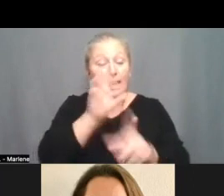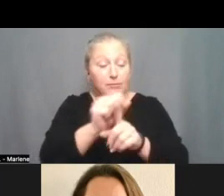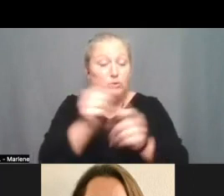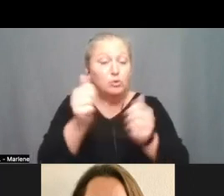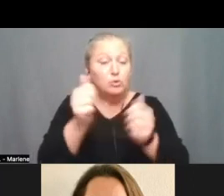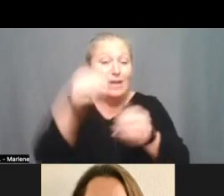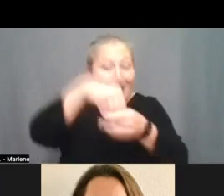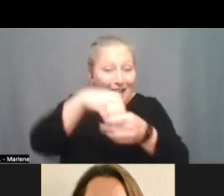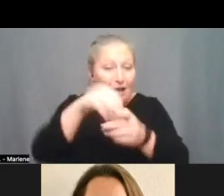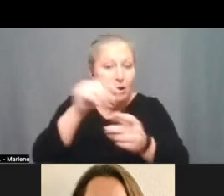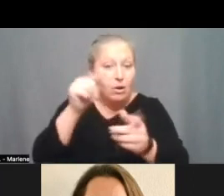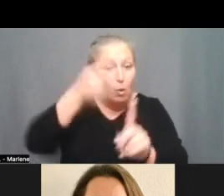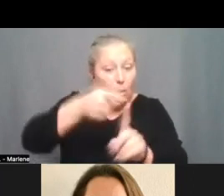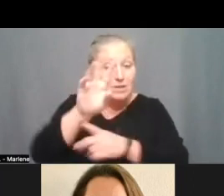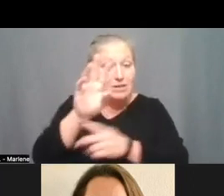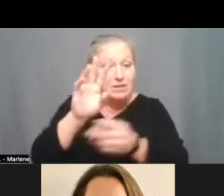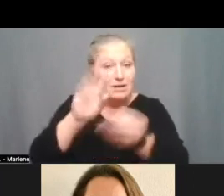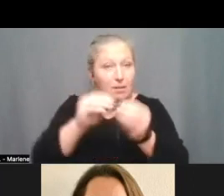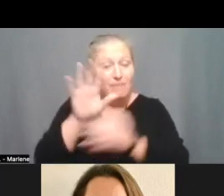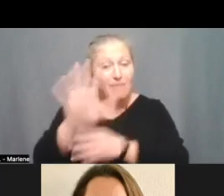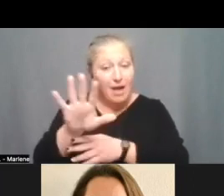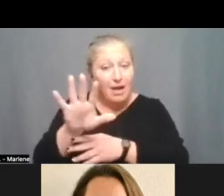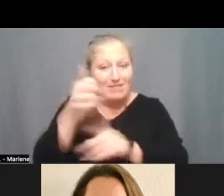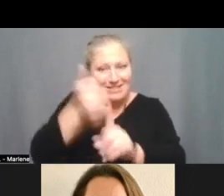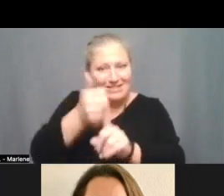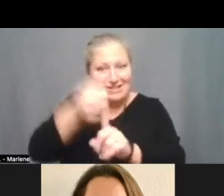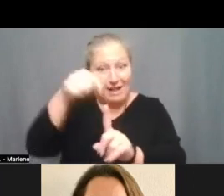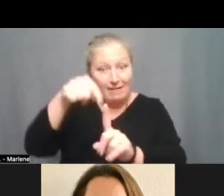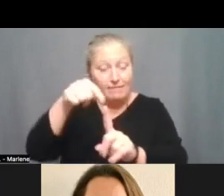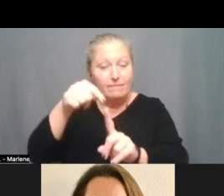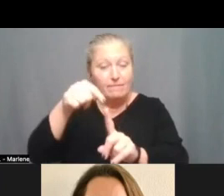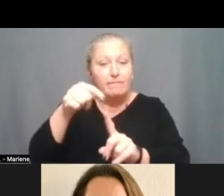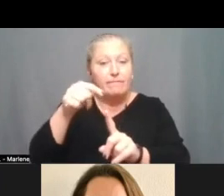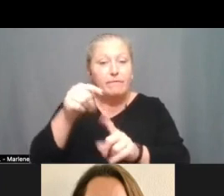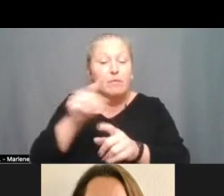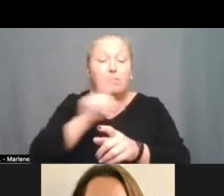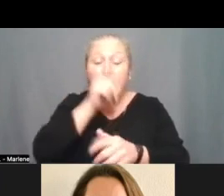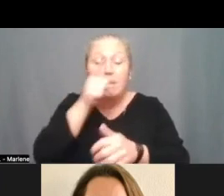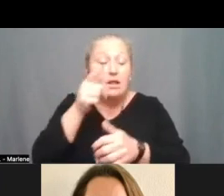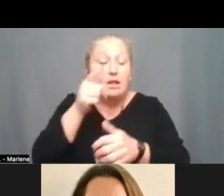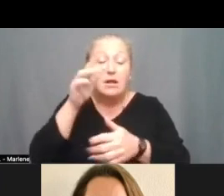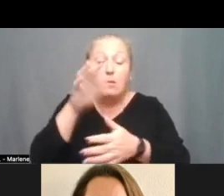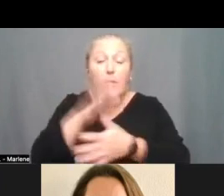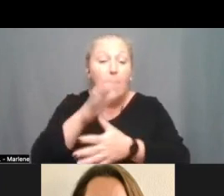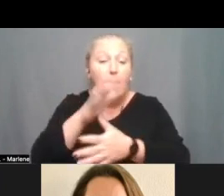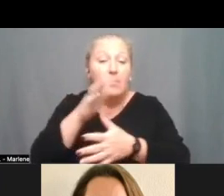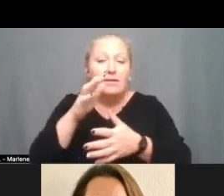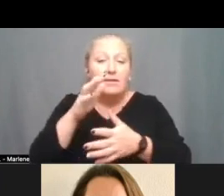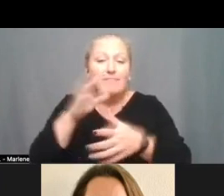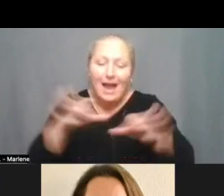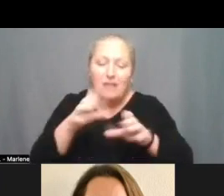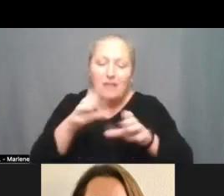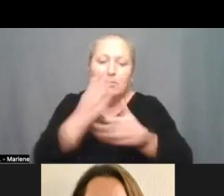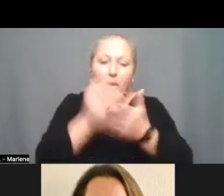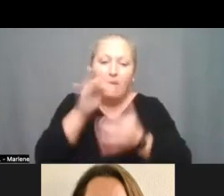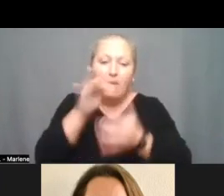six uh excuse me goal five itself um are primarily um actions that are part of our special education